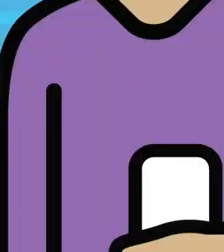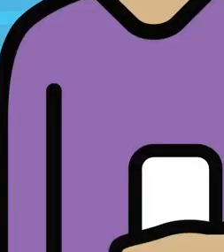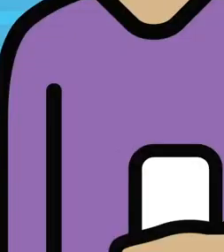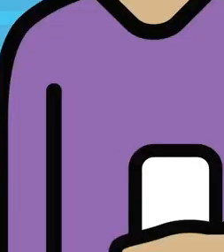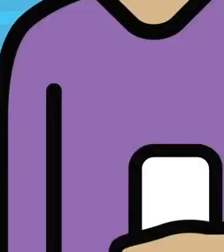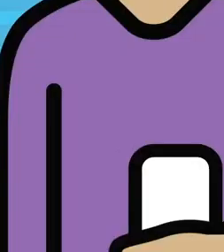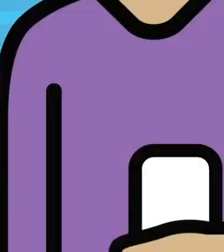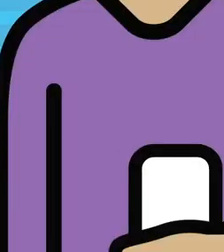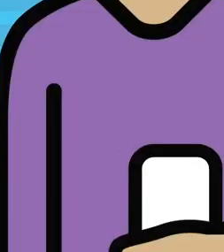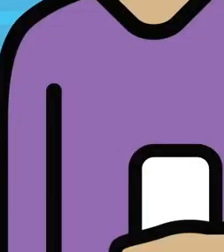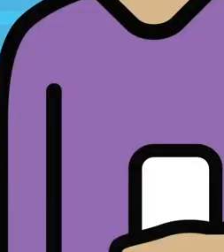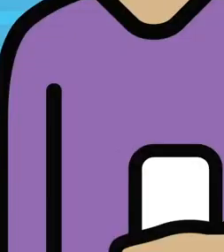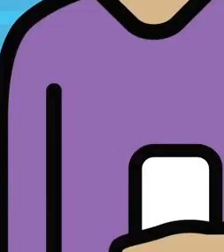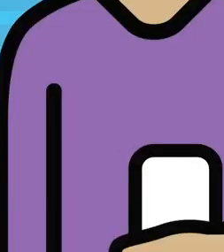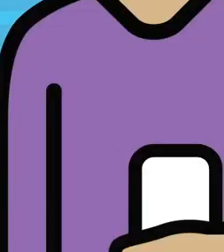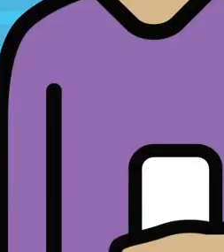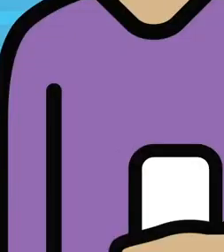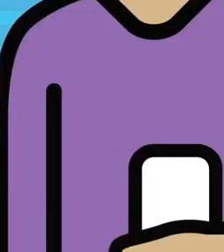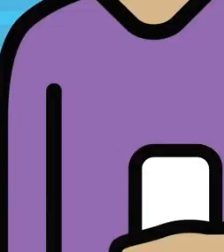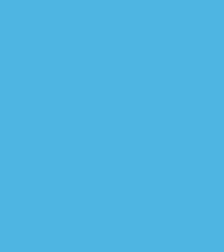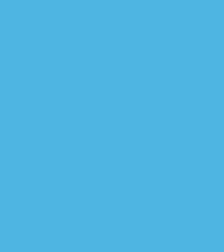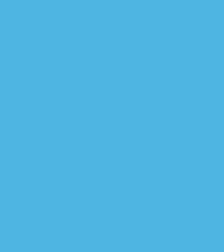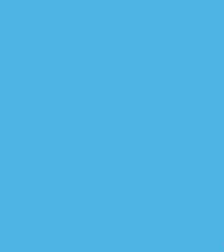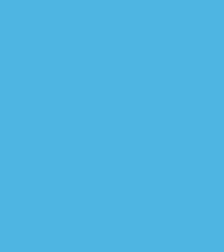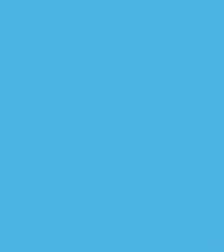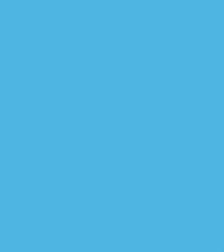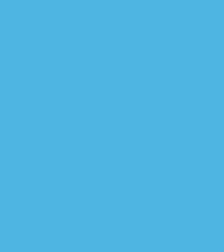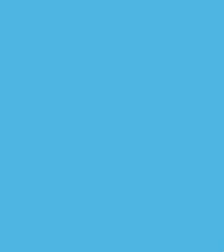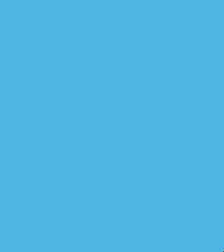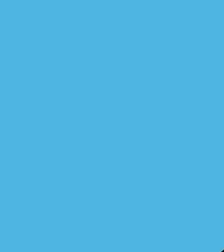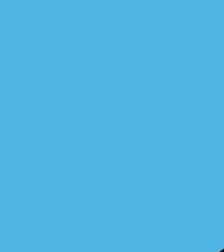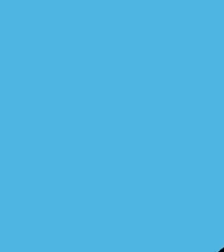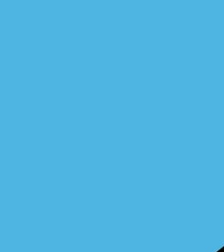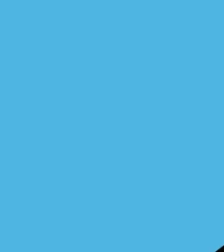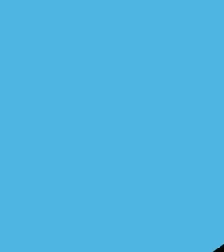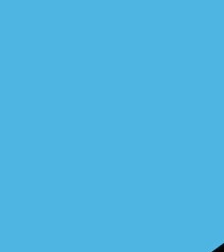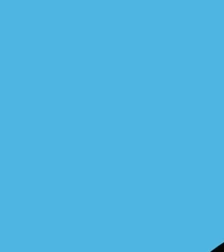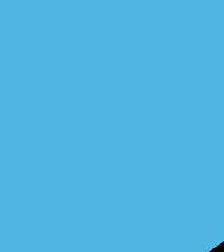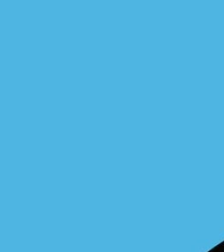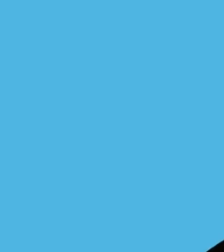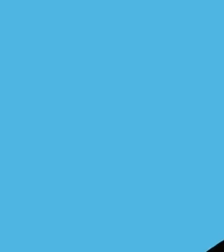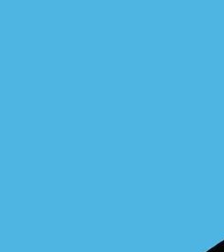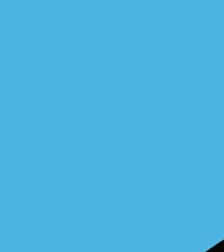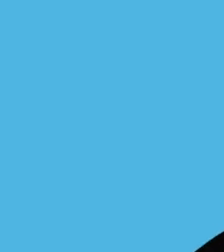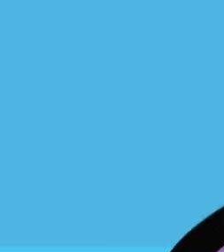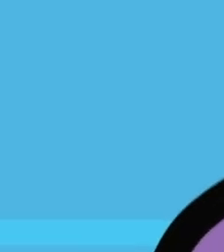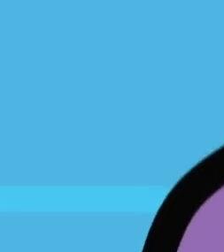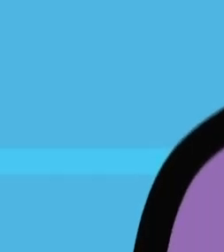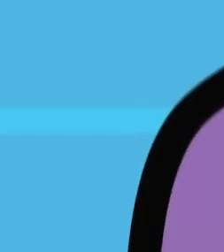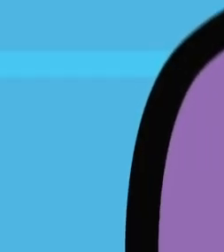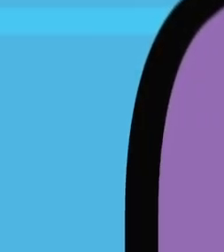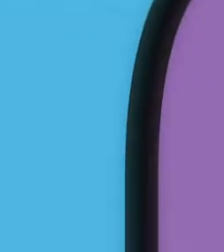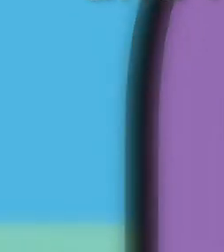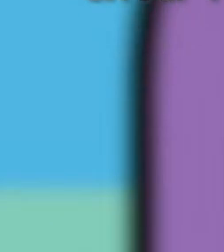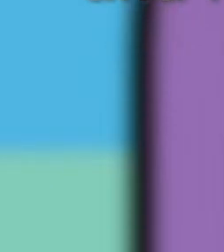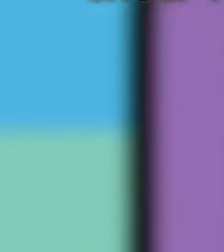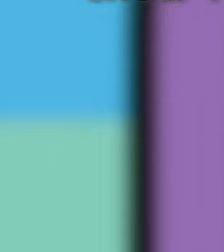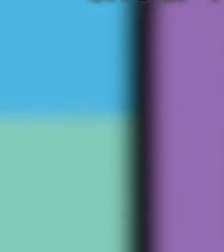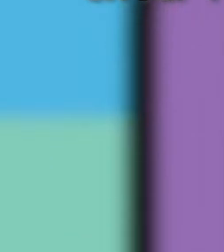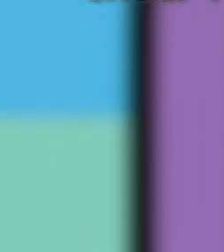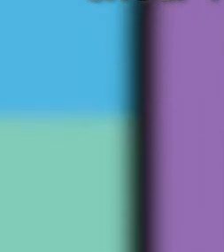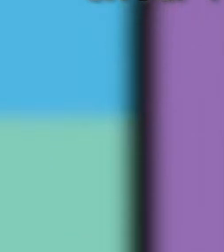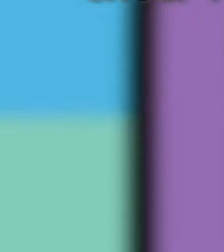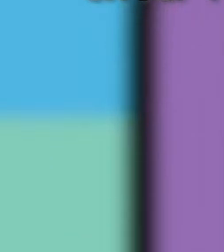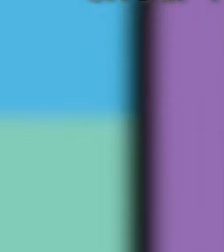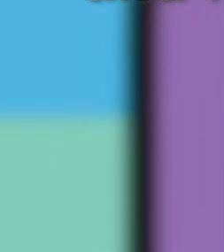without revealing your identity. You can then take steps to limit the spread of the disease. If you know you've been exposed, you should